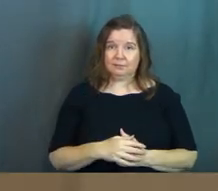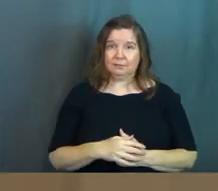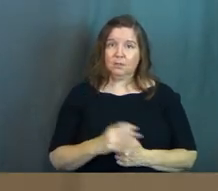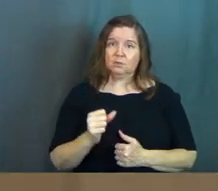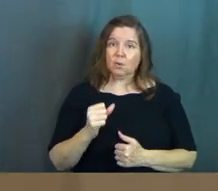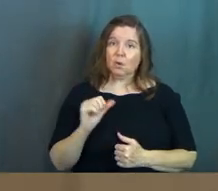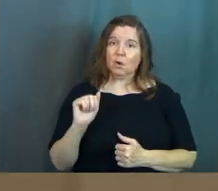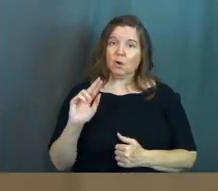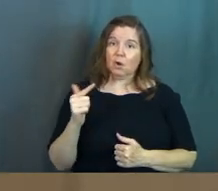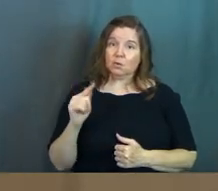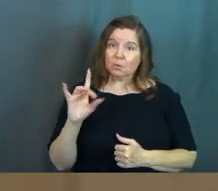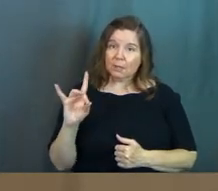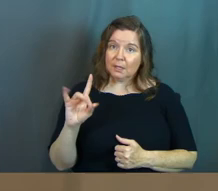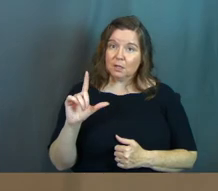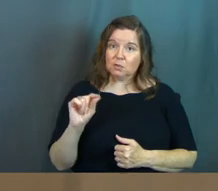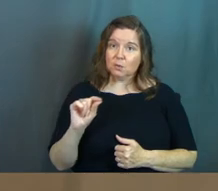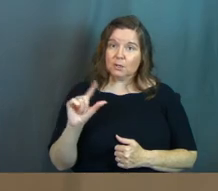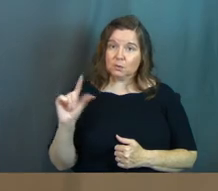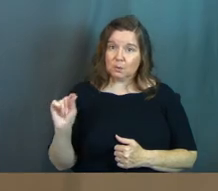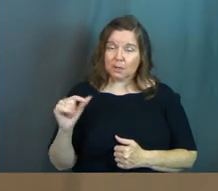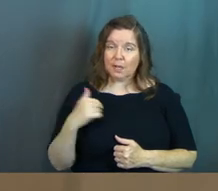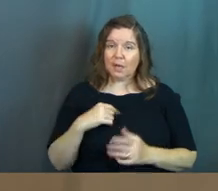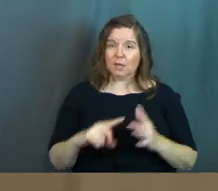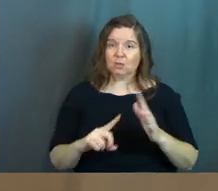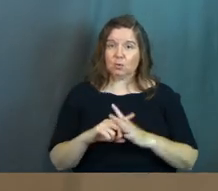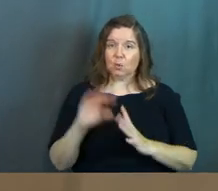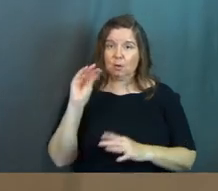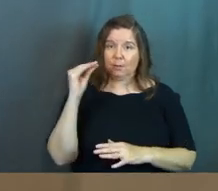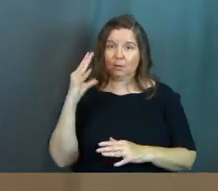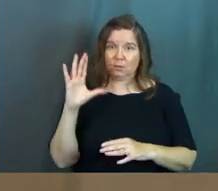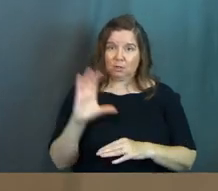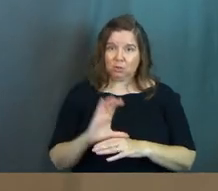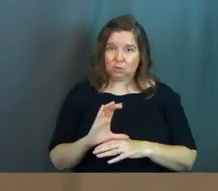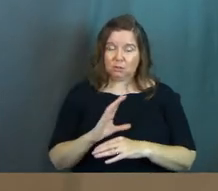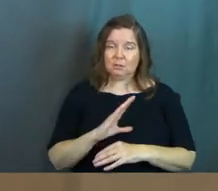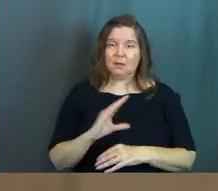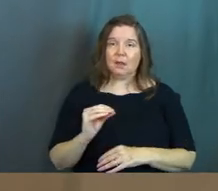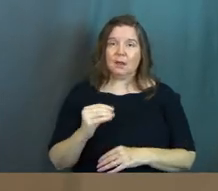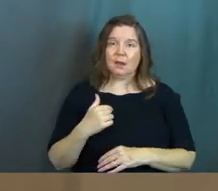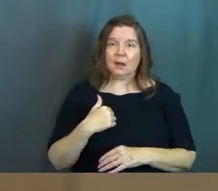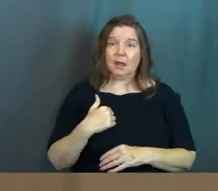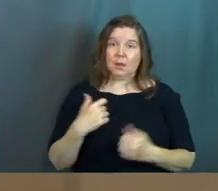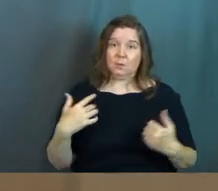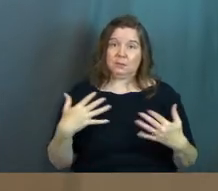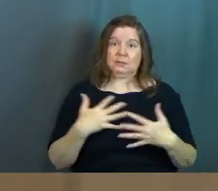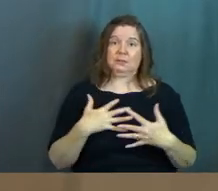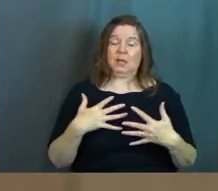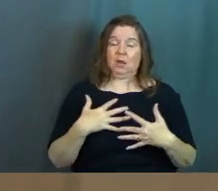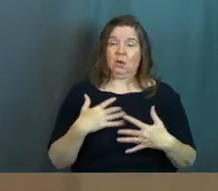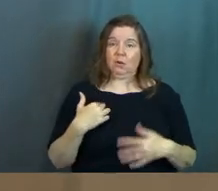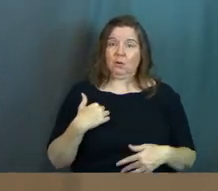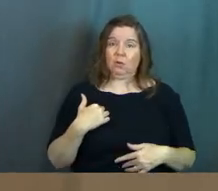And so on August 28th of 2020, I showed up at Grace Church. And I was scared